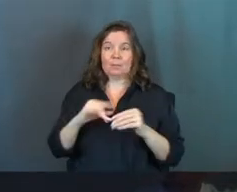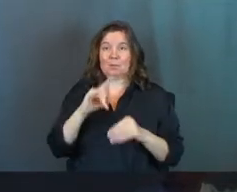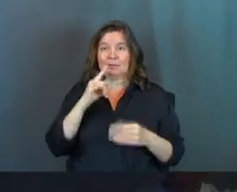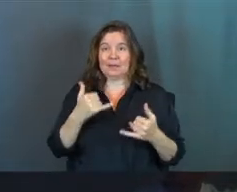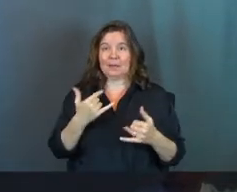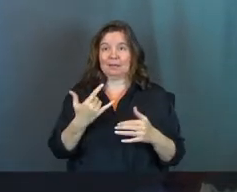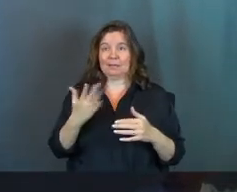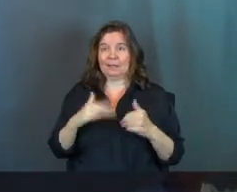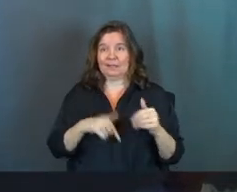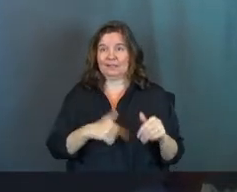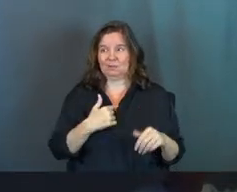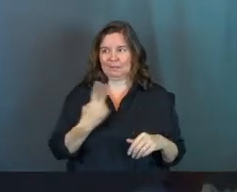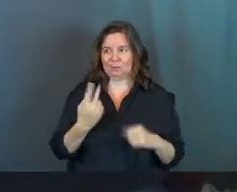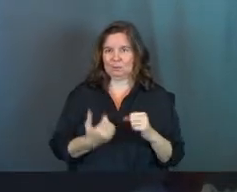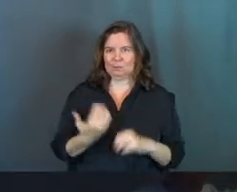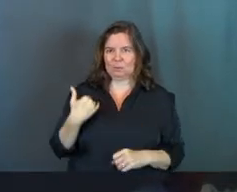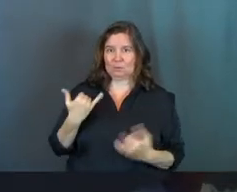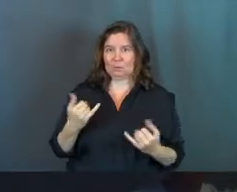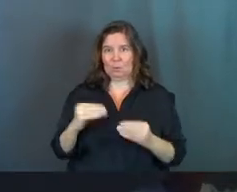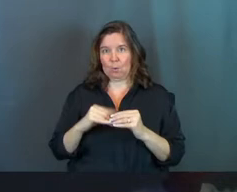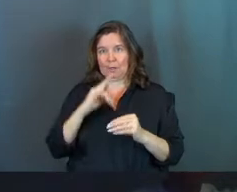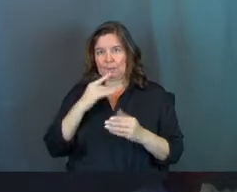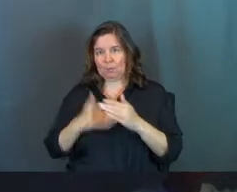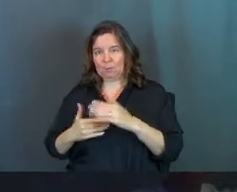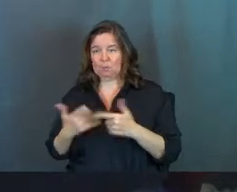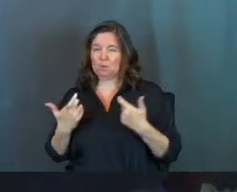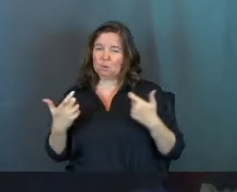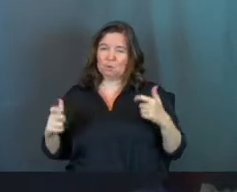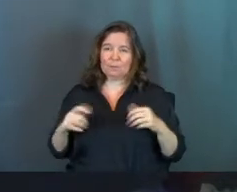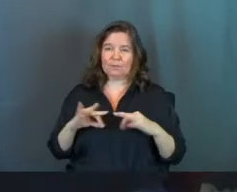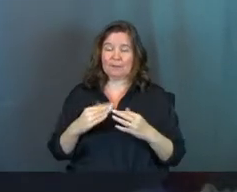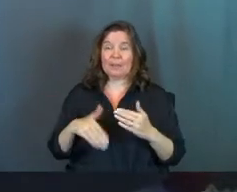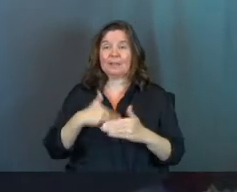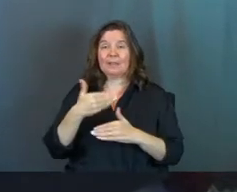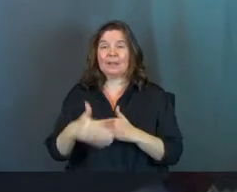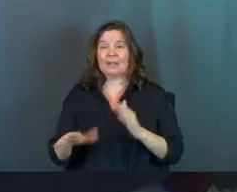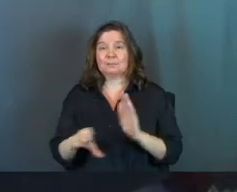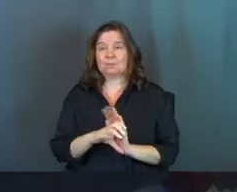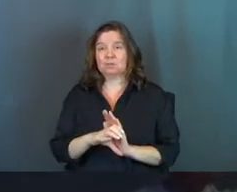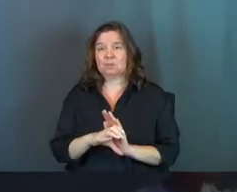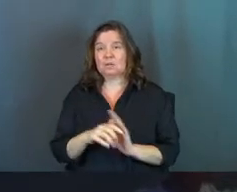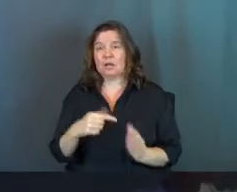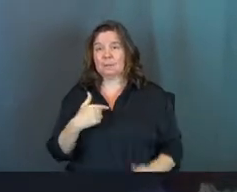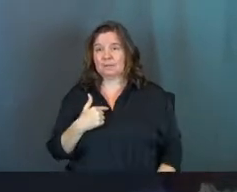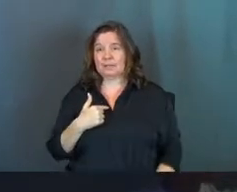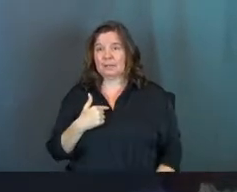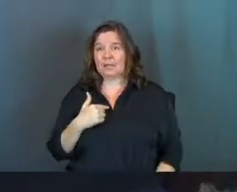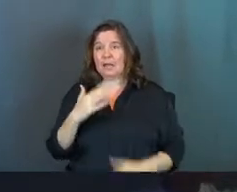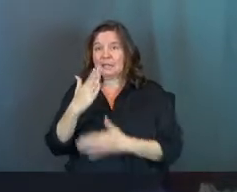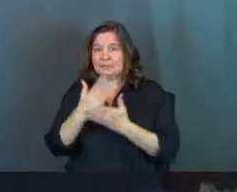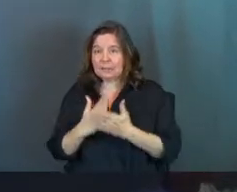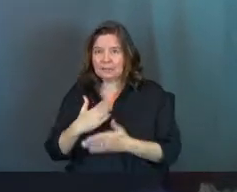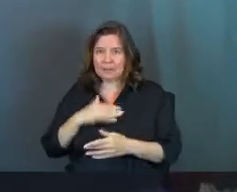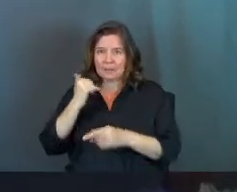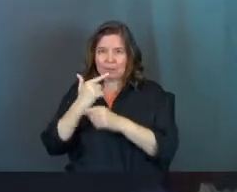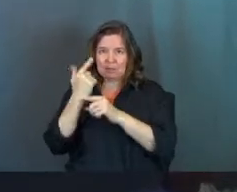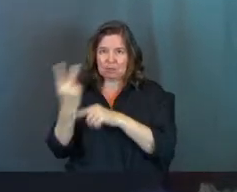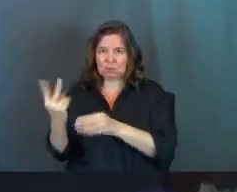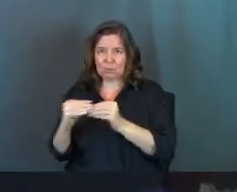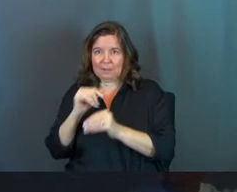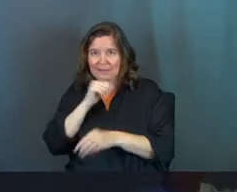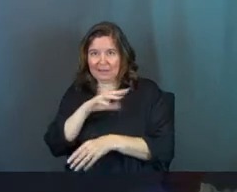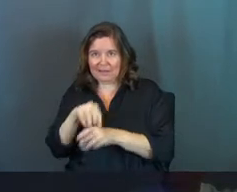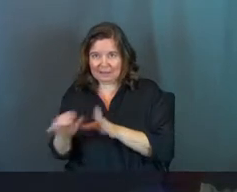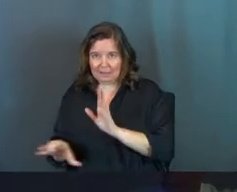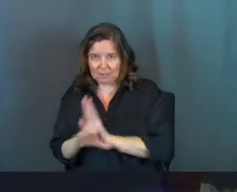kids now than there were at this point. It's taken like two years ago. So huge, huge family. The next picture is of me and some of my siblings. There's two more that